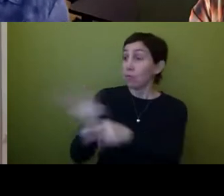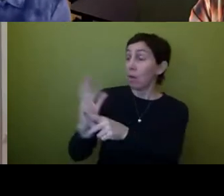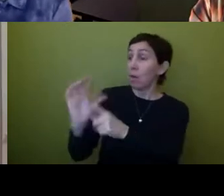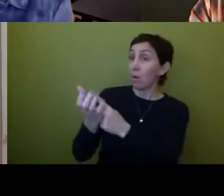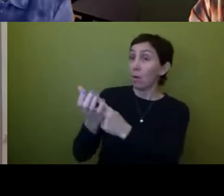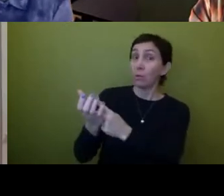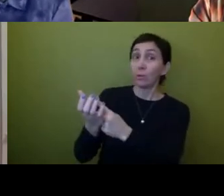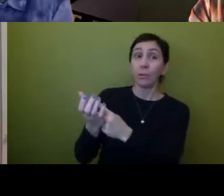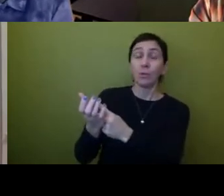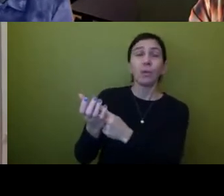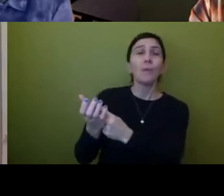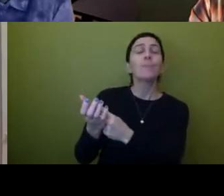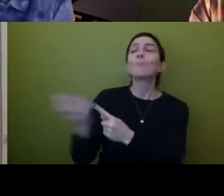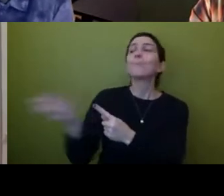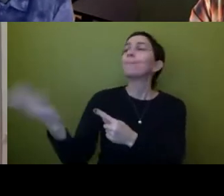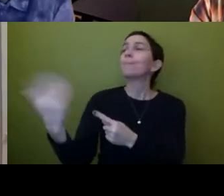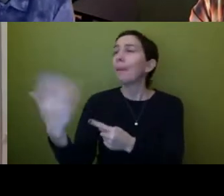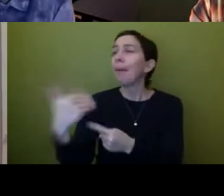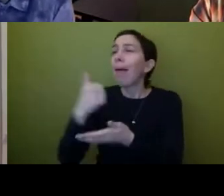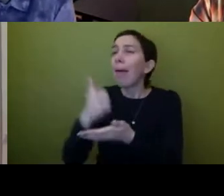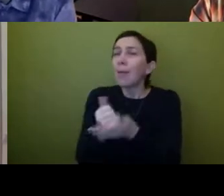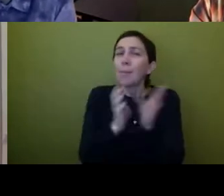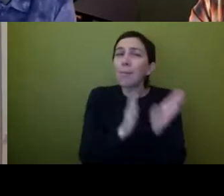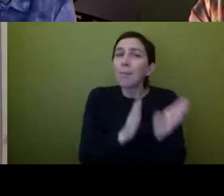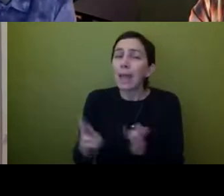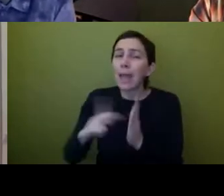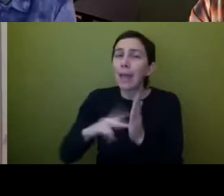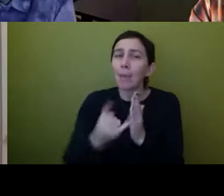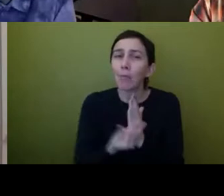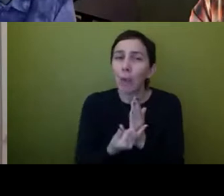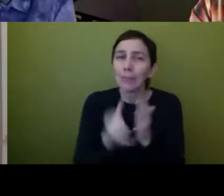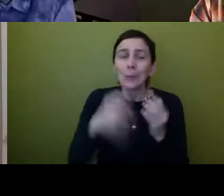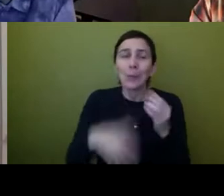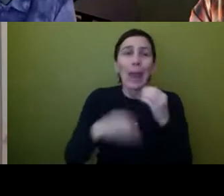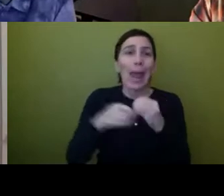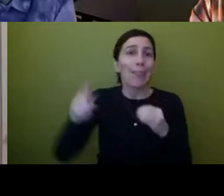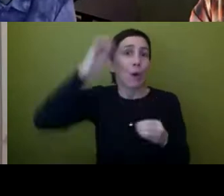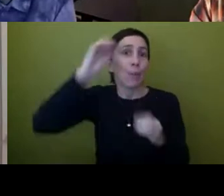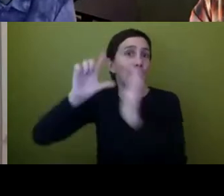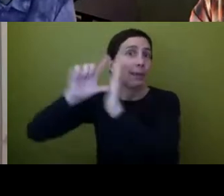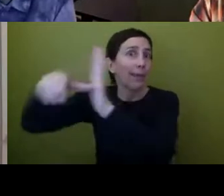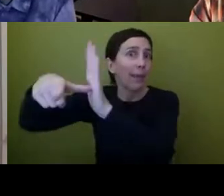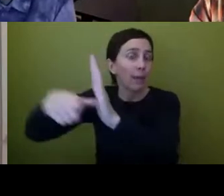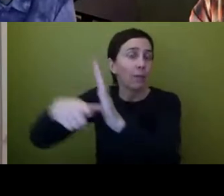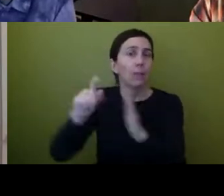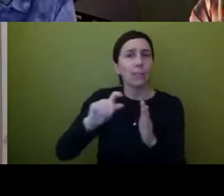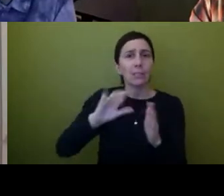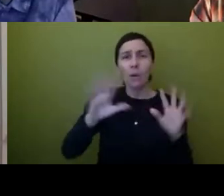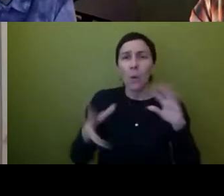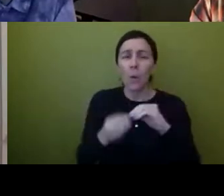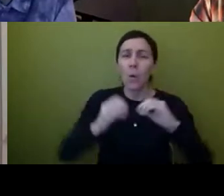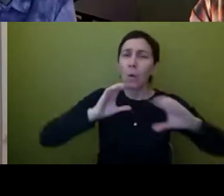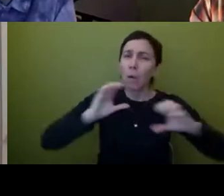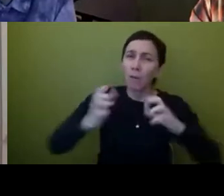be brought on afterthought after fact um and so it has to be a holistic conversation and the